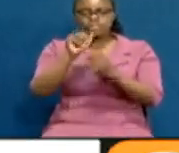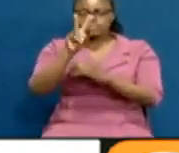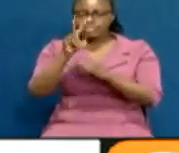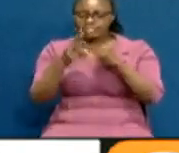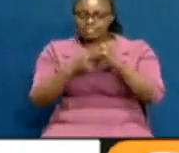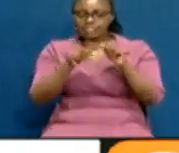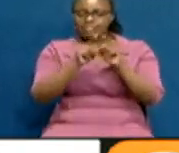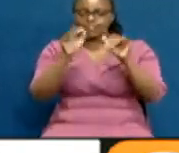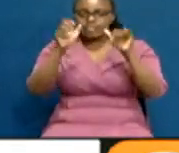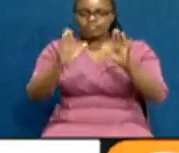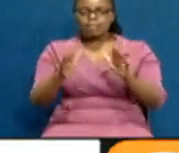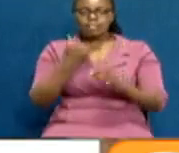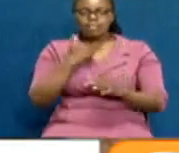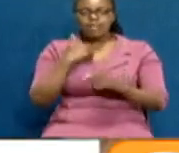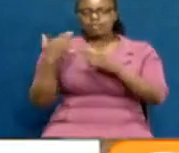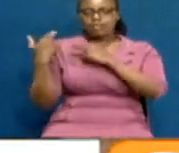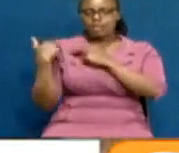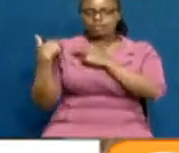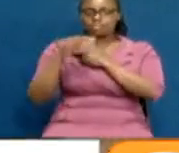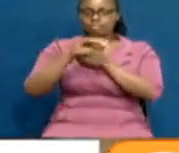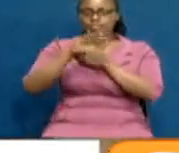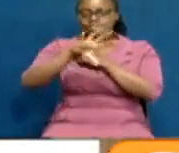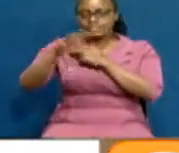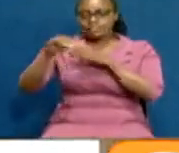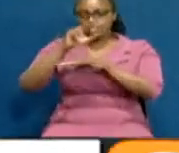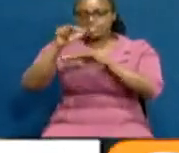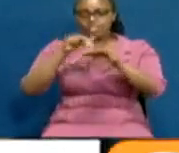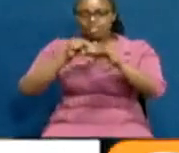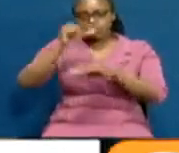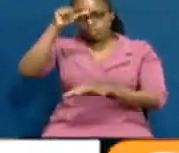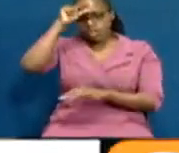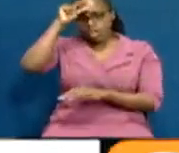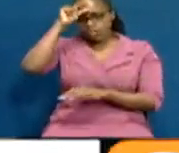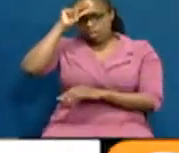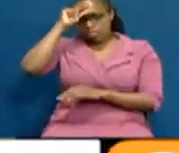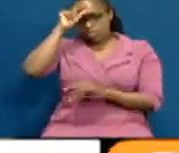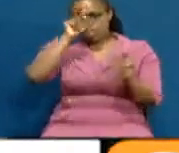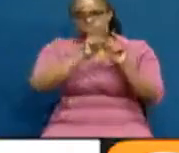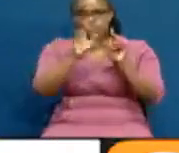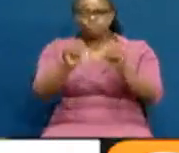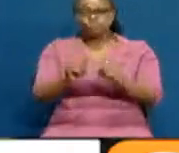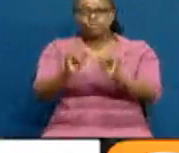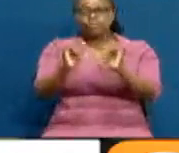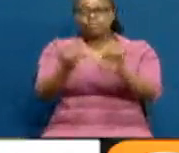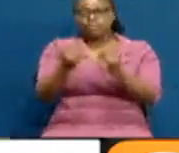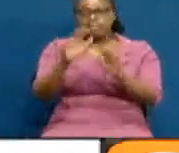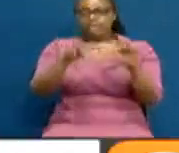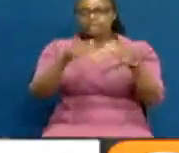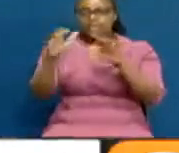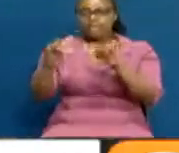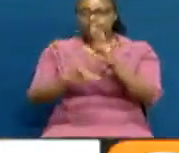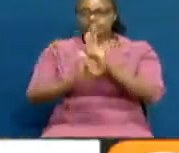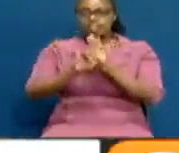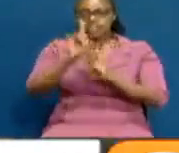as farmers hold to account county and national government's commitment to implementing the agriculture development